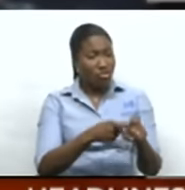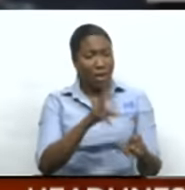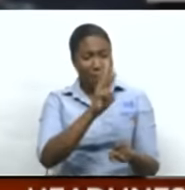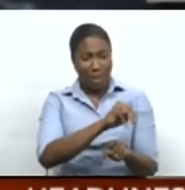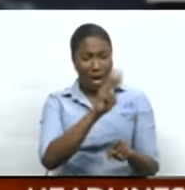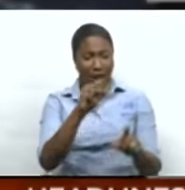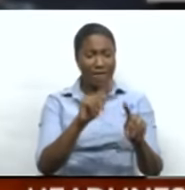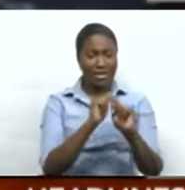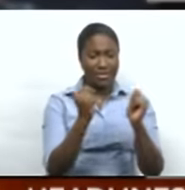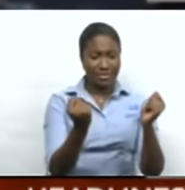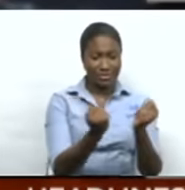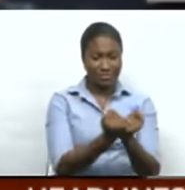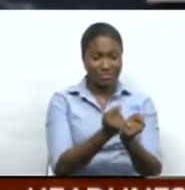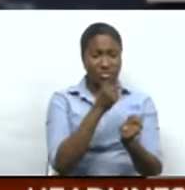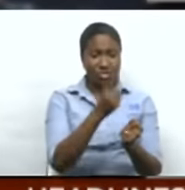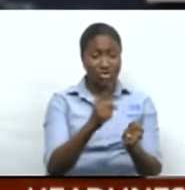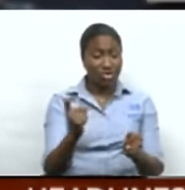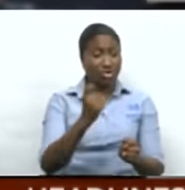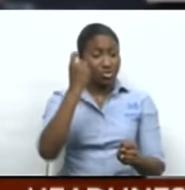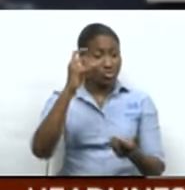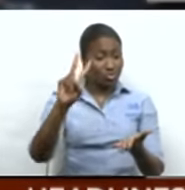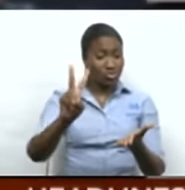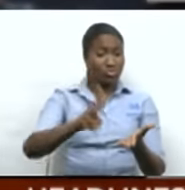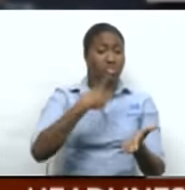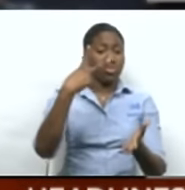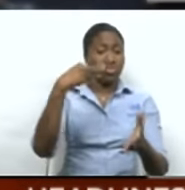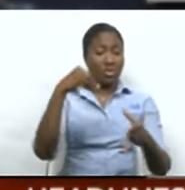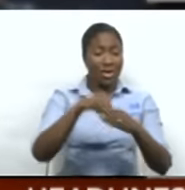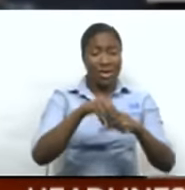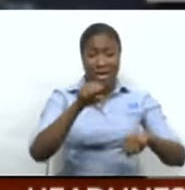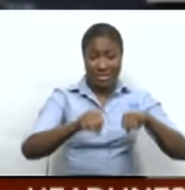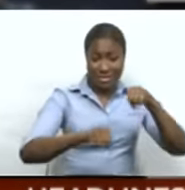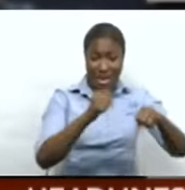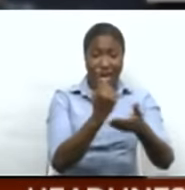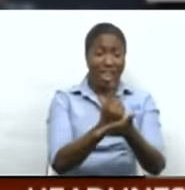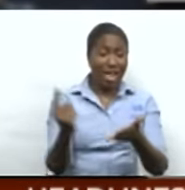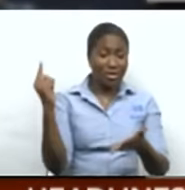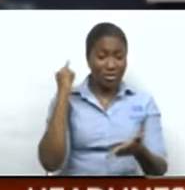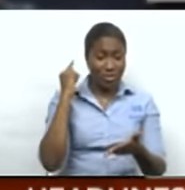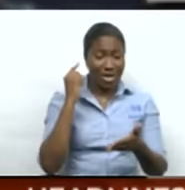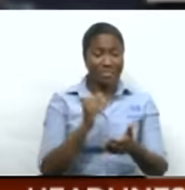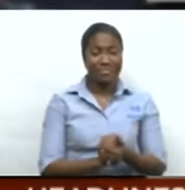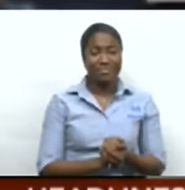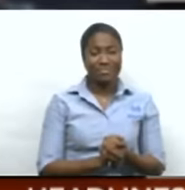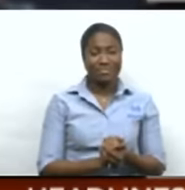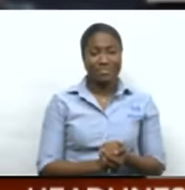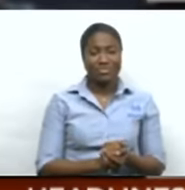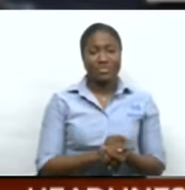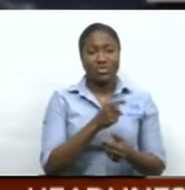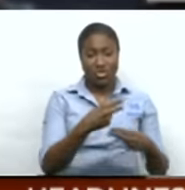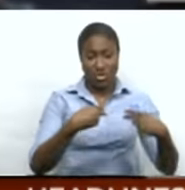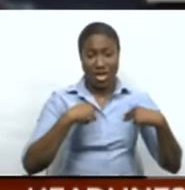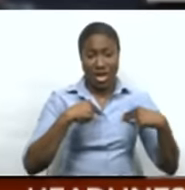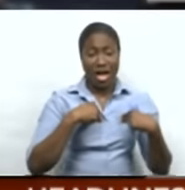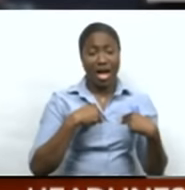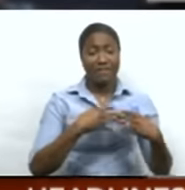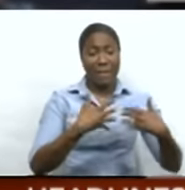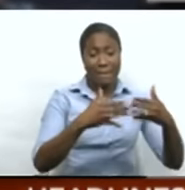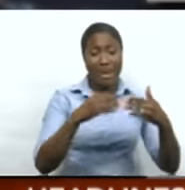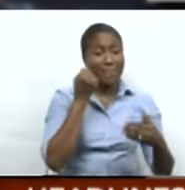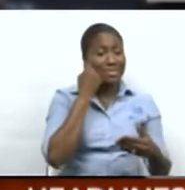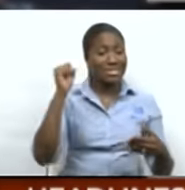team, she took the Division II women's title at cycling on the Avenue 9 last week. The current holder of Pan Am Silver and Bronze